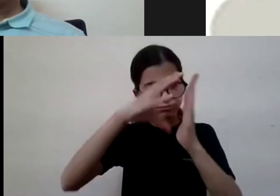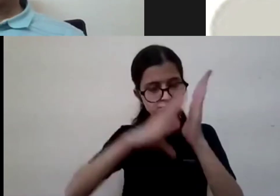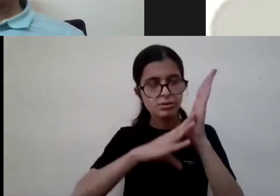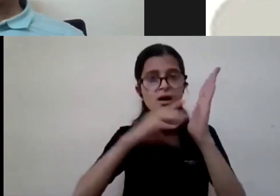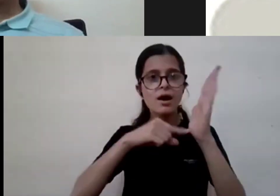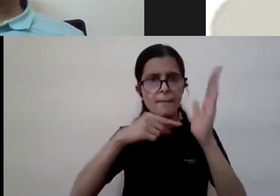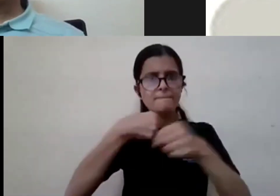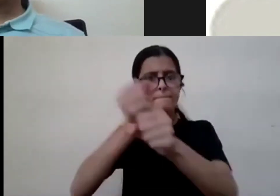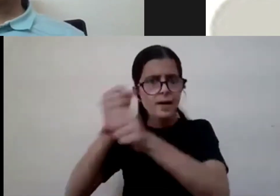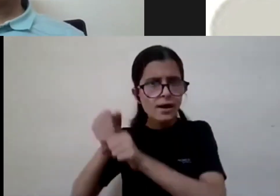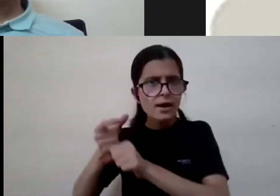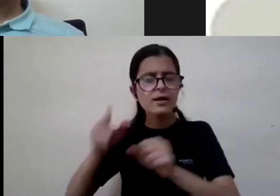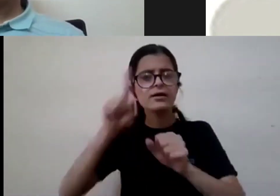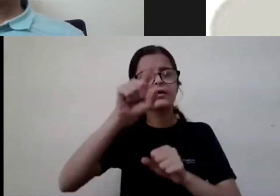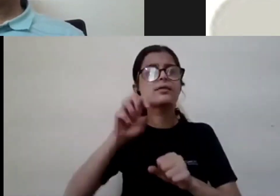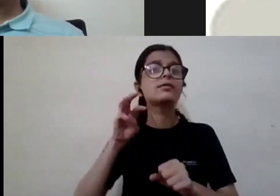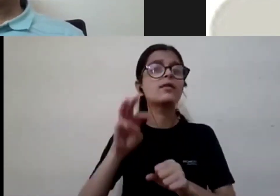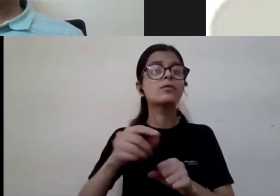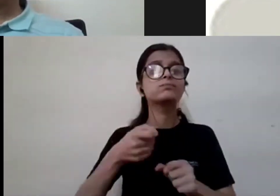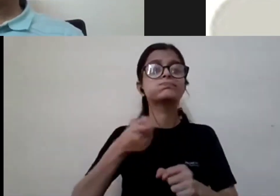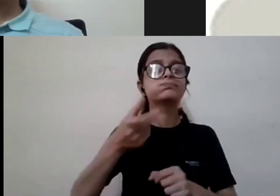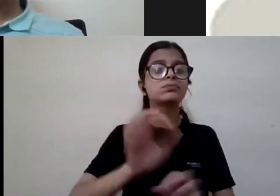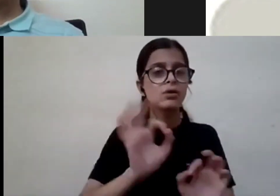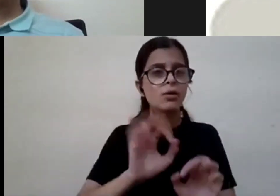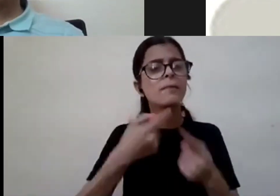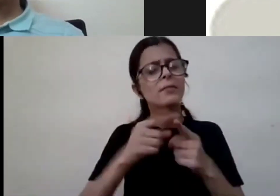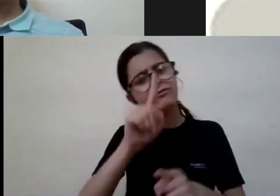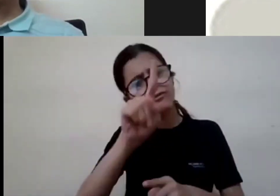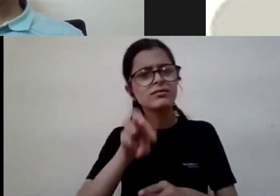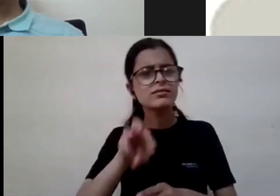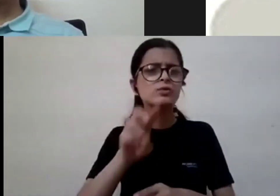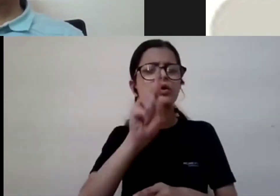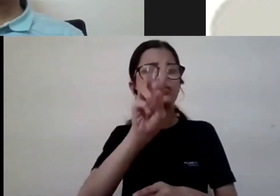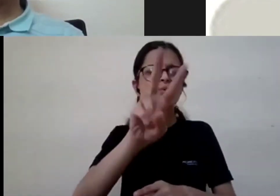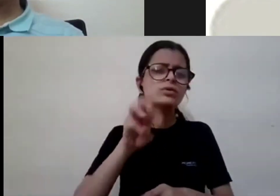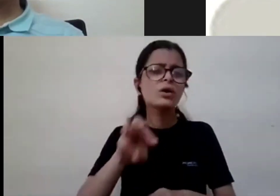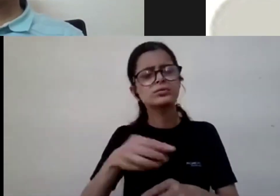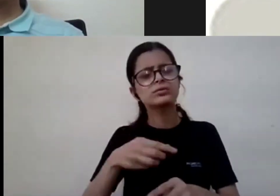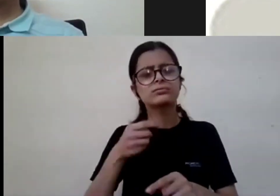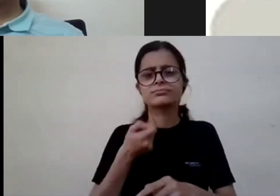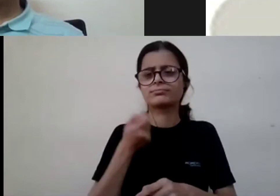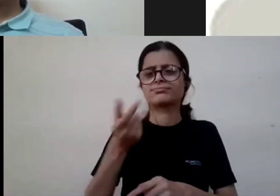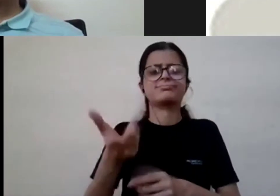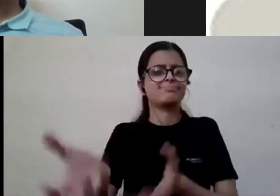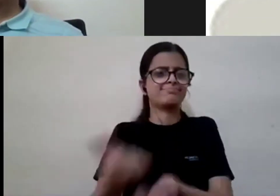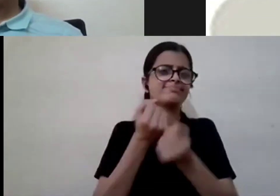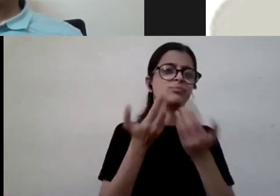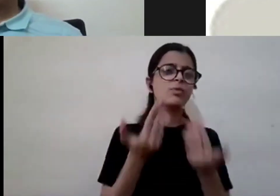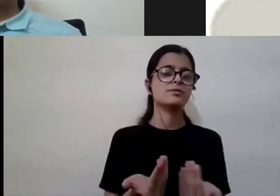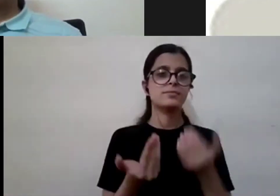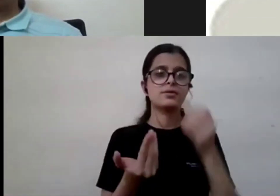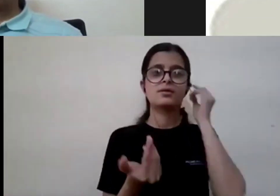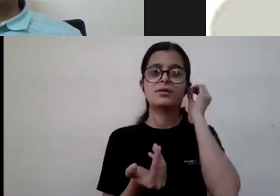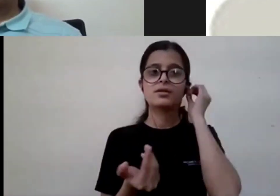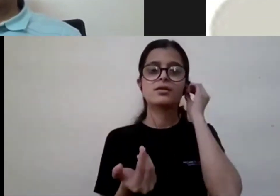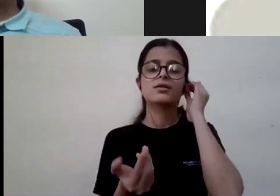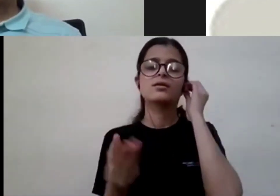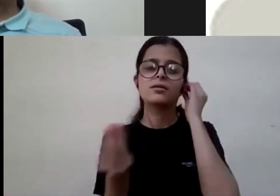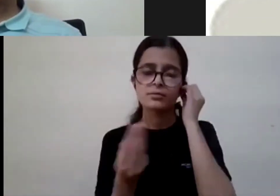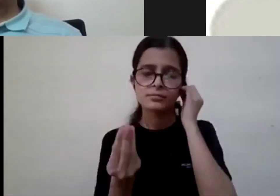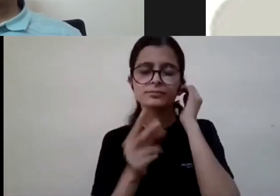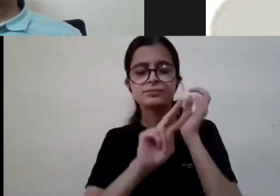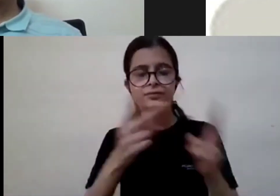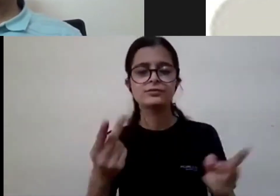10 000 rupees but spend maybe just one or two thousand rupees and convert that book into it so those kind of